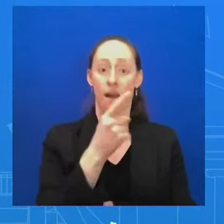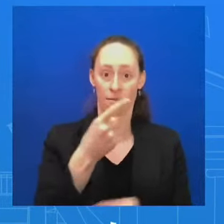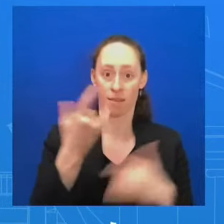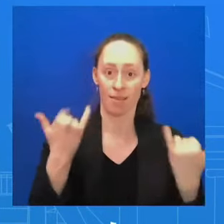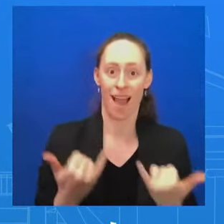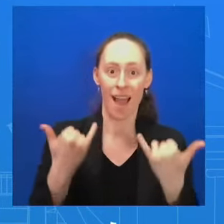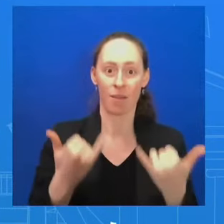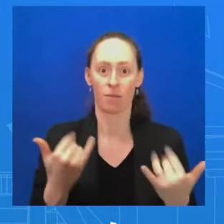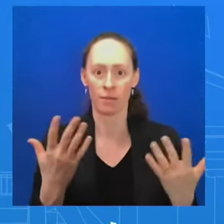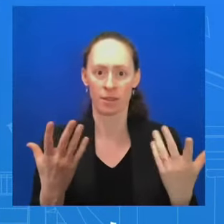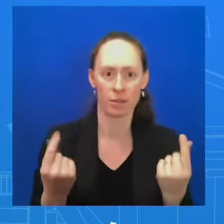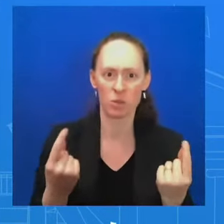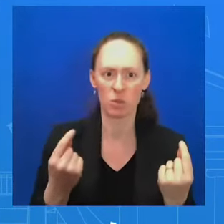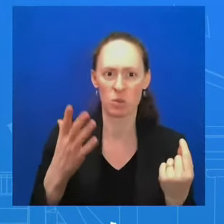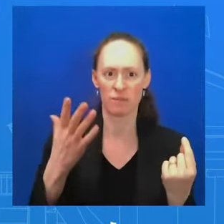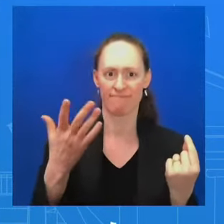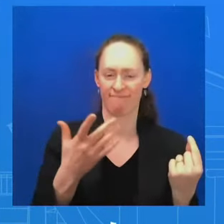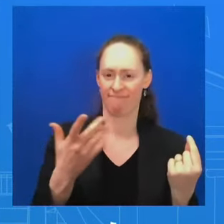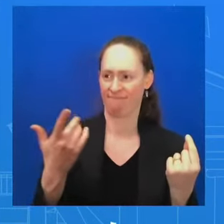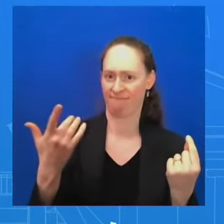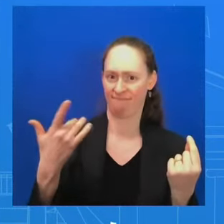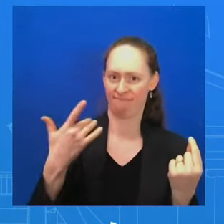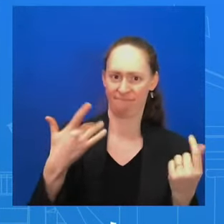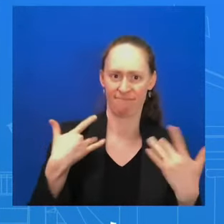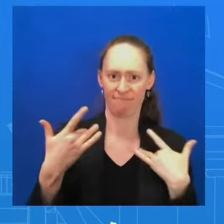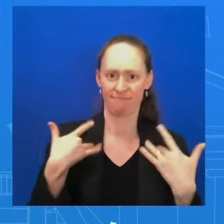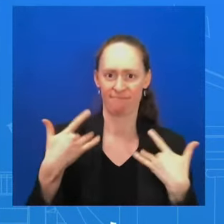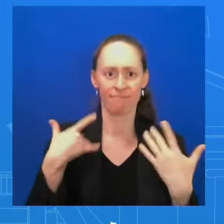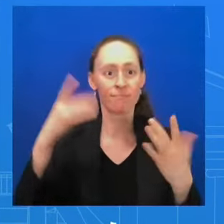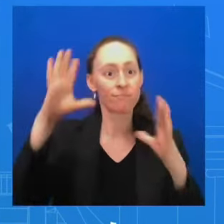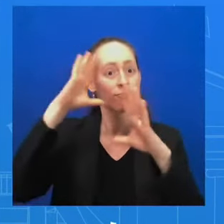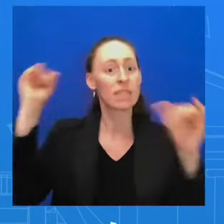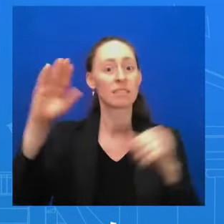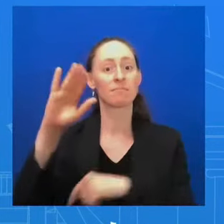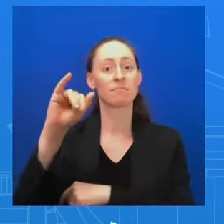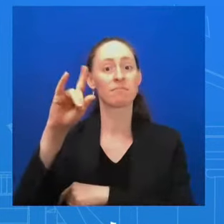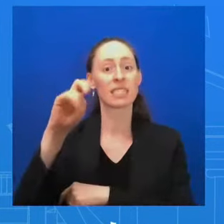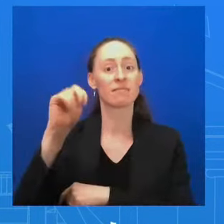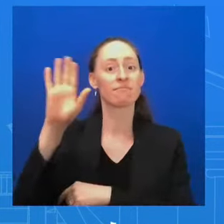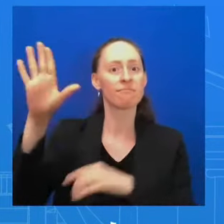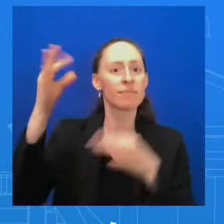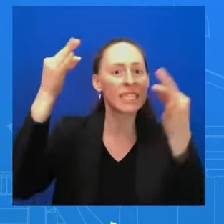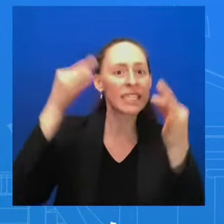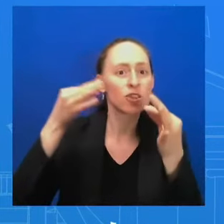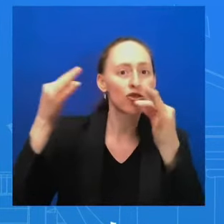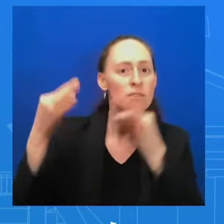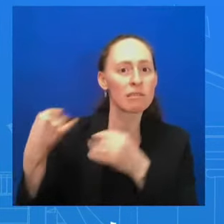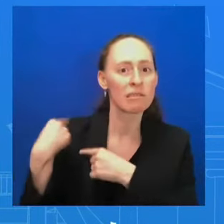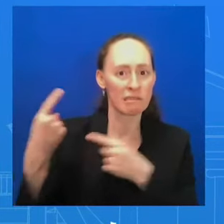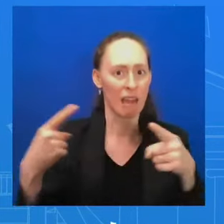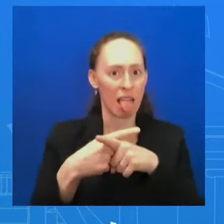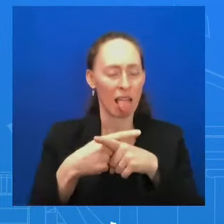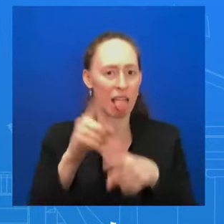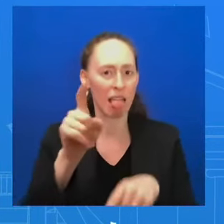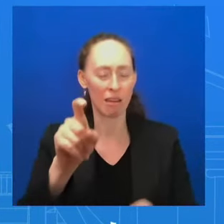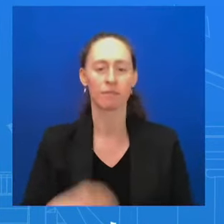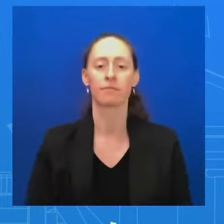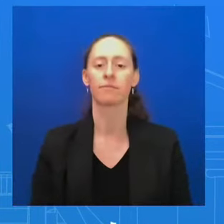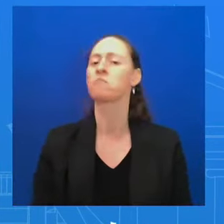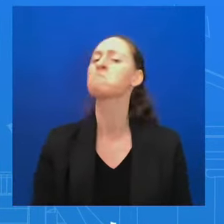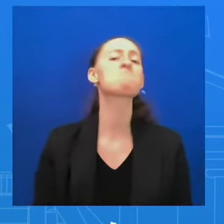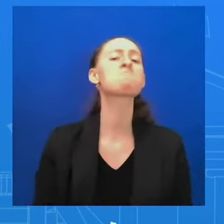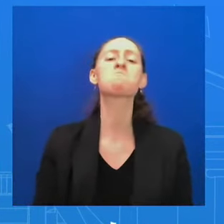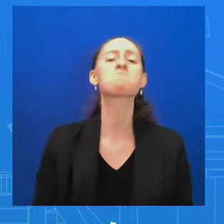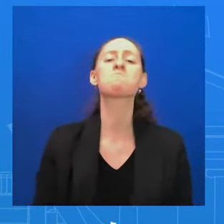the president? didn't say that at all. I mean, one of the big concerns about a ground operation in Rafa that we've expressed is the damage it could do, the death and